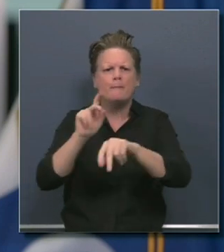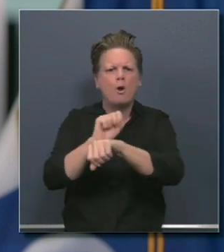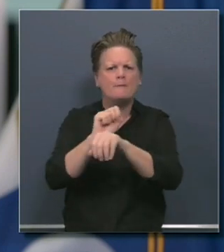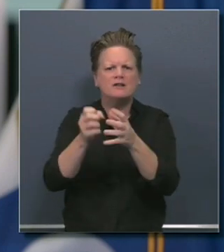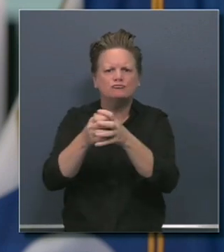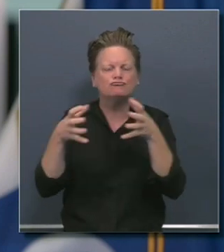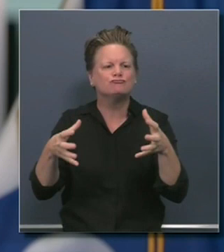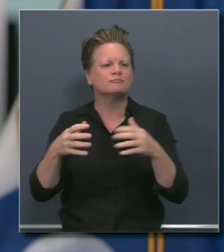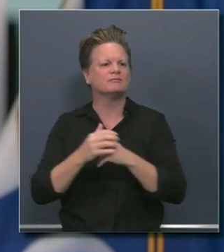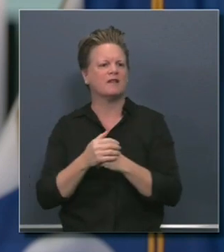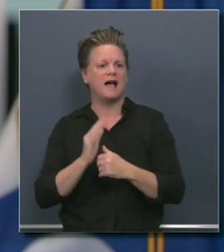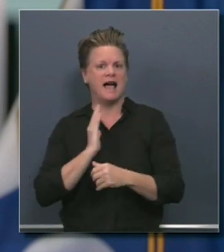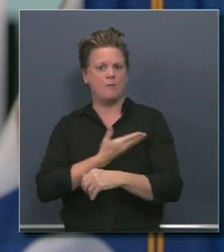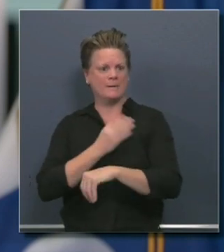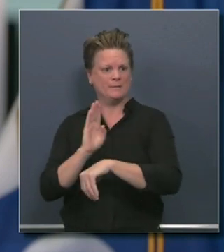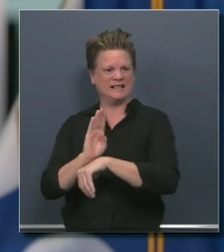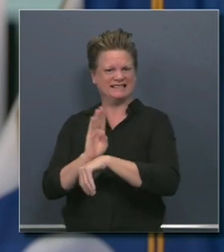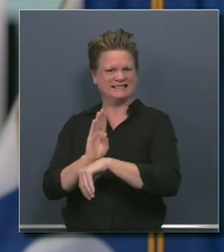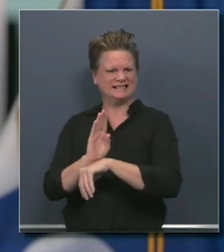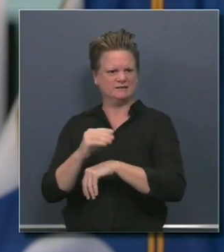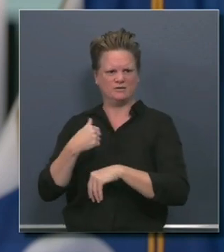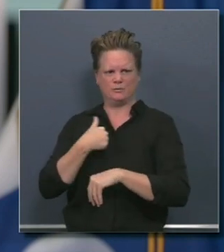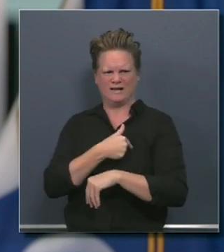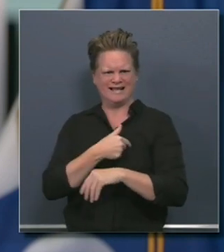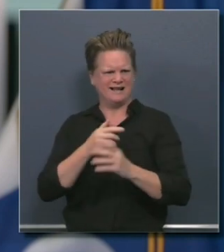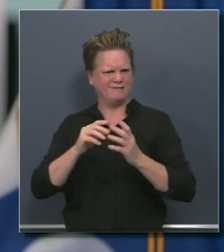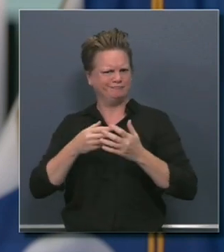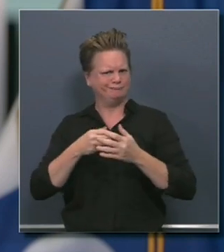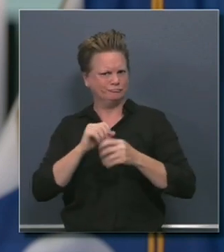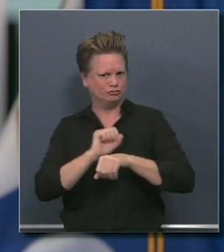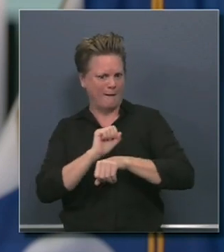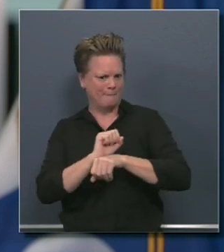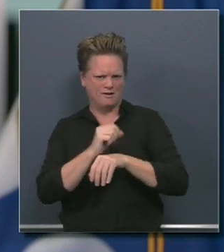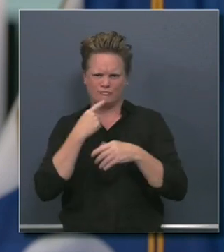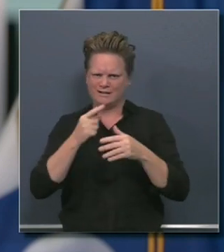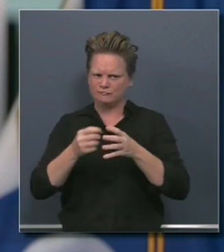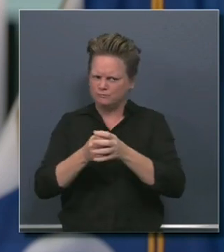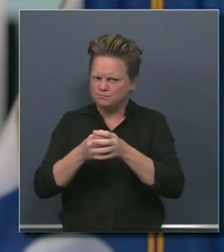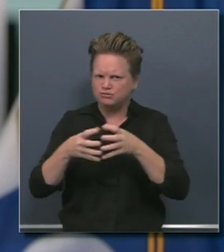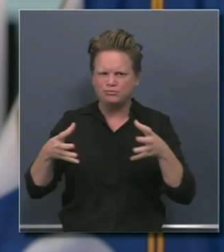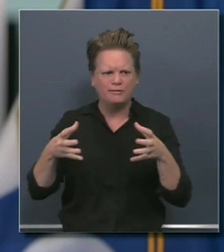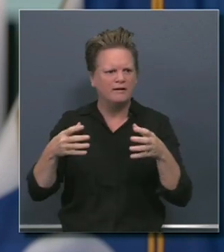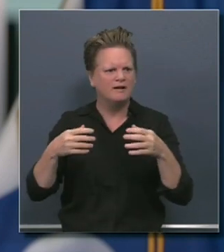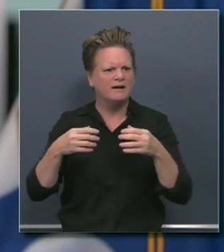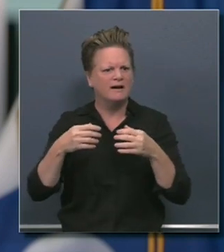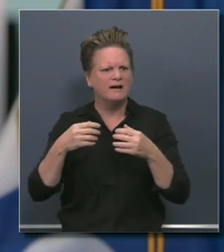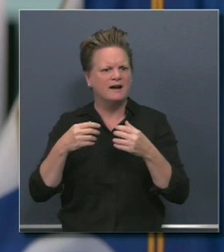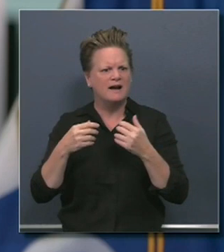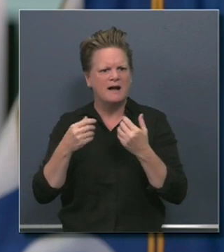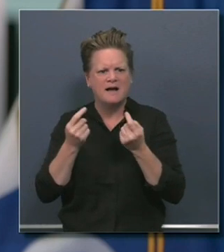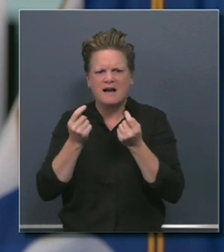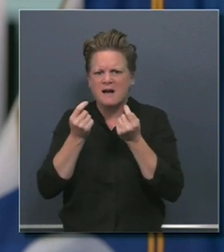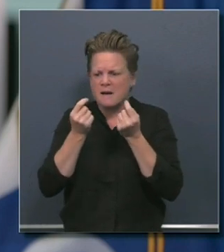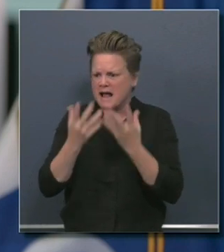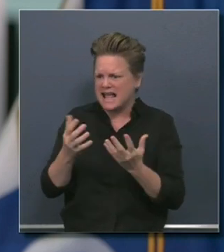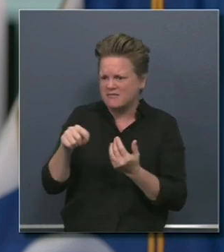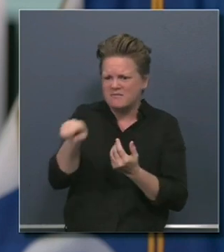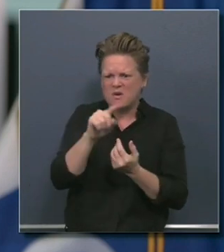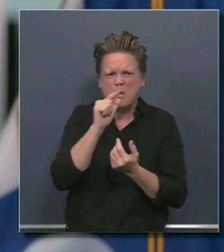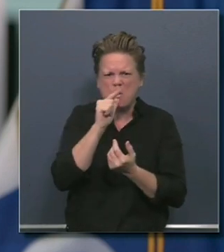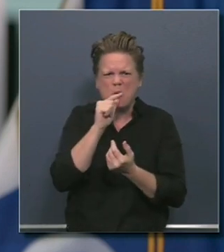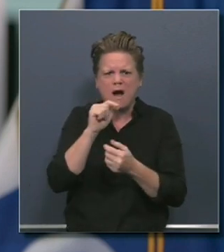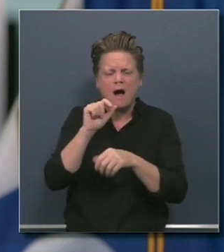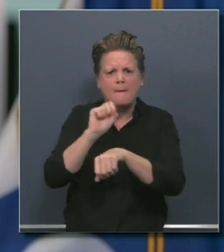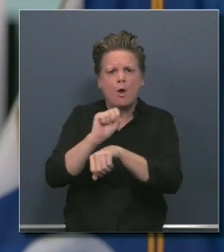the consecutive months of net job growth. We had record low unemployment, record reserves in the state of California,